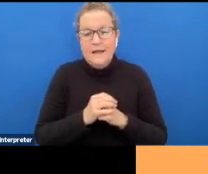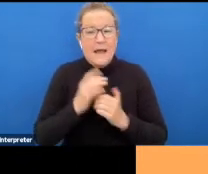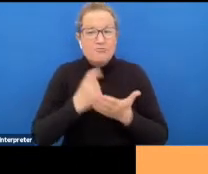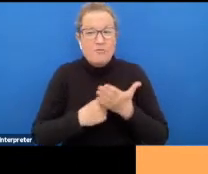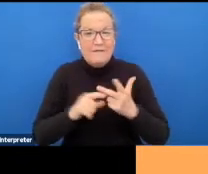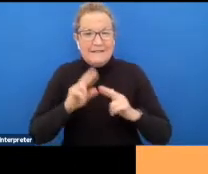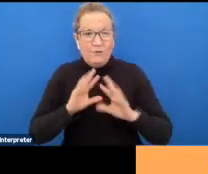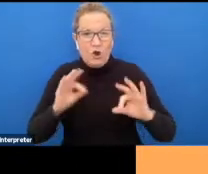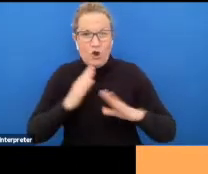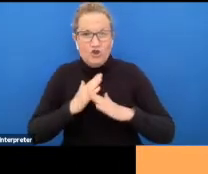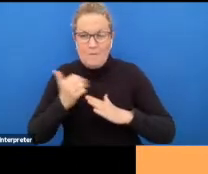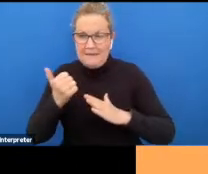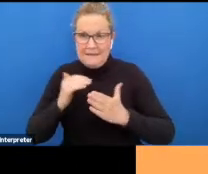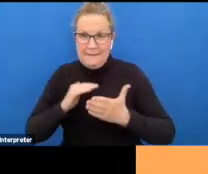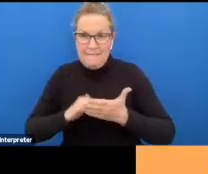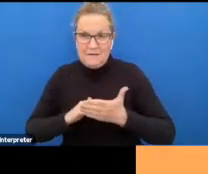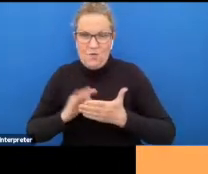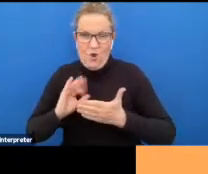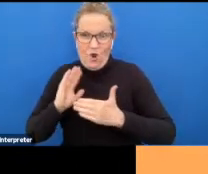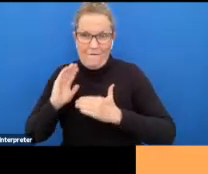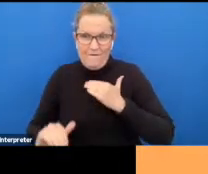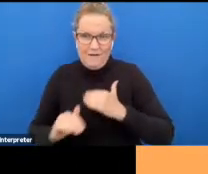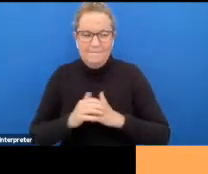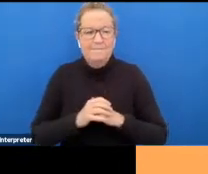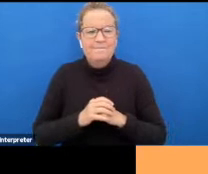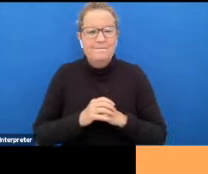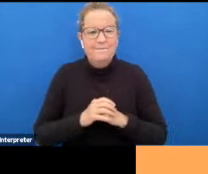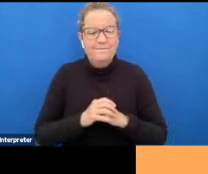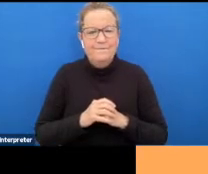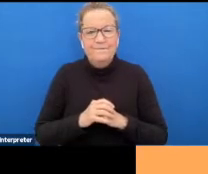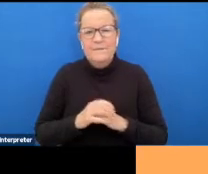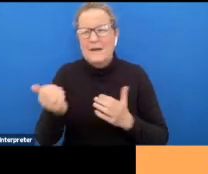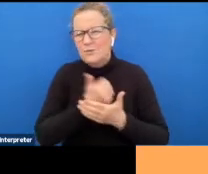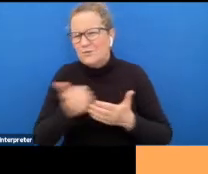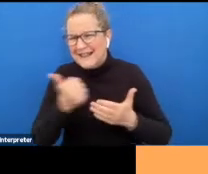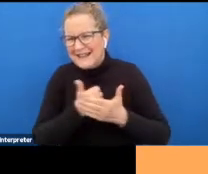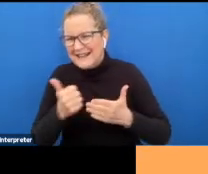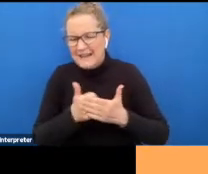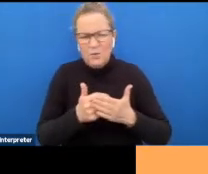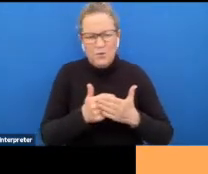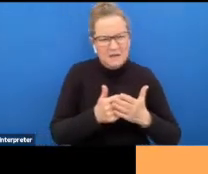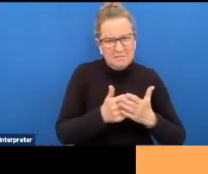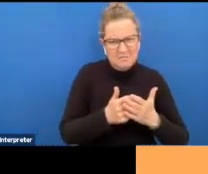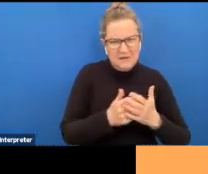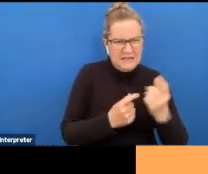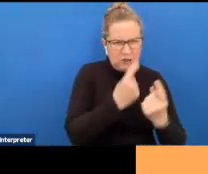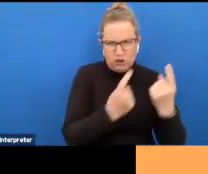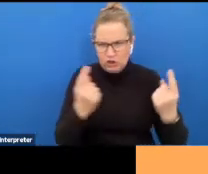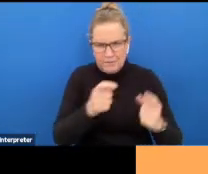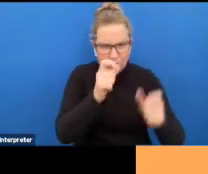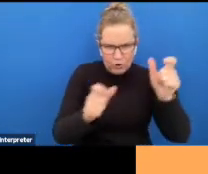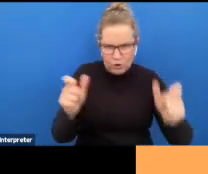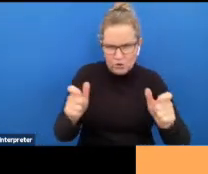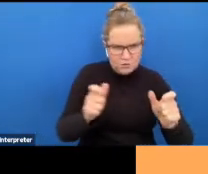months or more however it's it's usually um you know tested case by case so each case is reviewed um